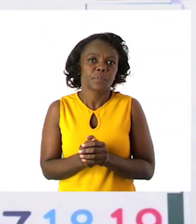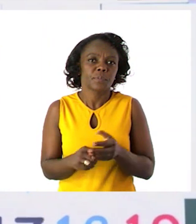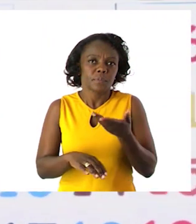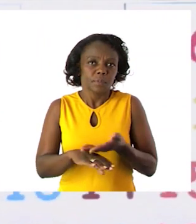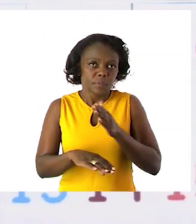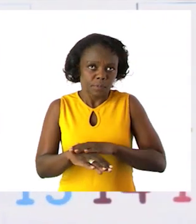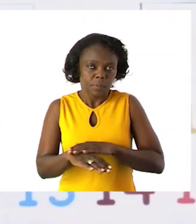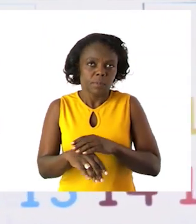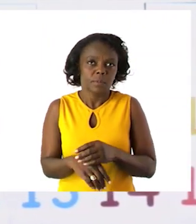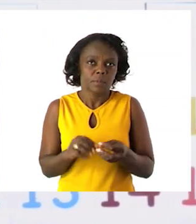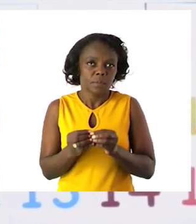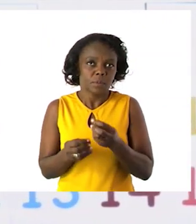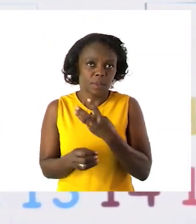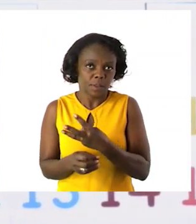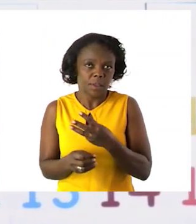number 3 is